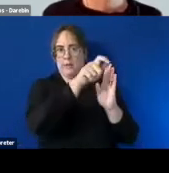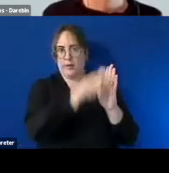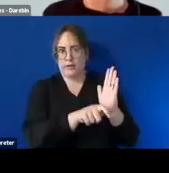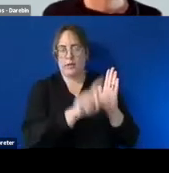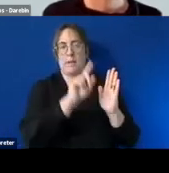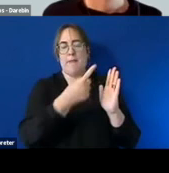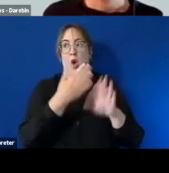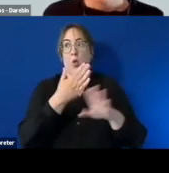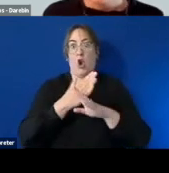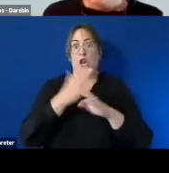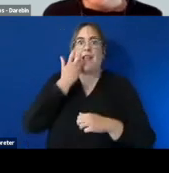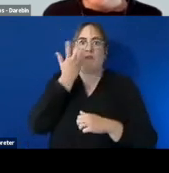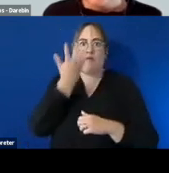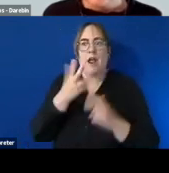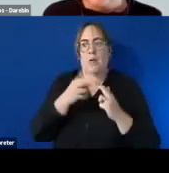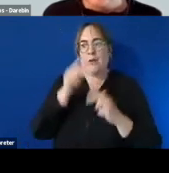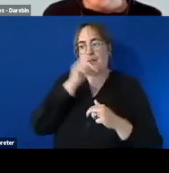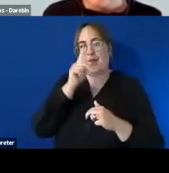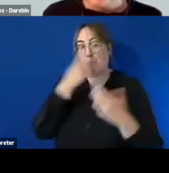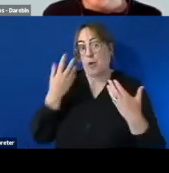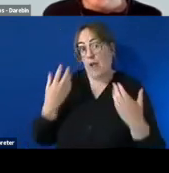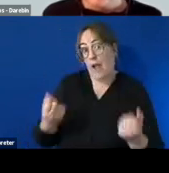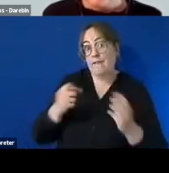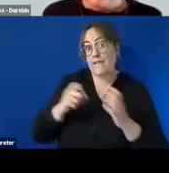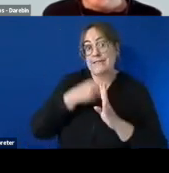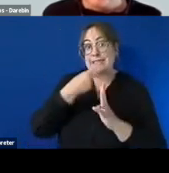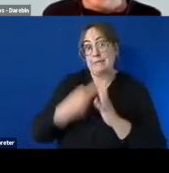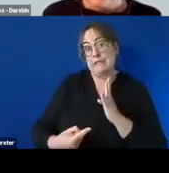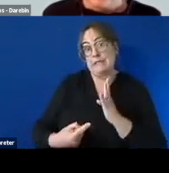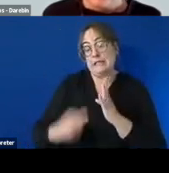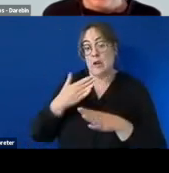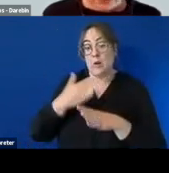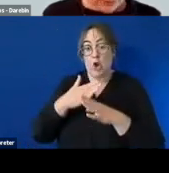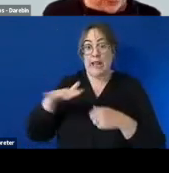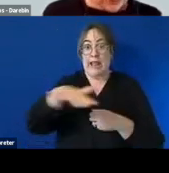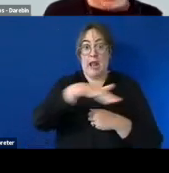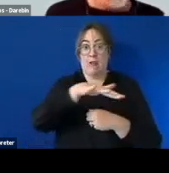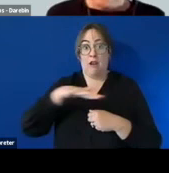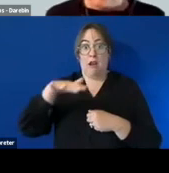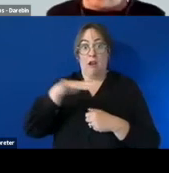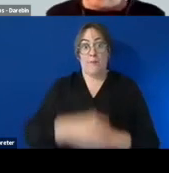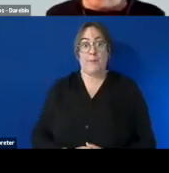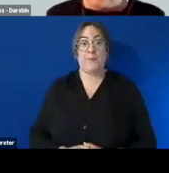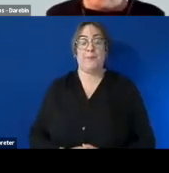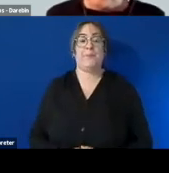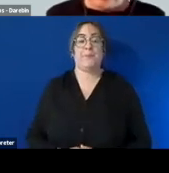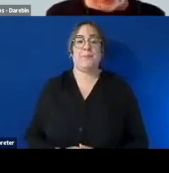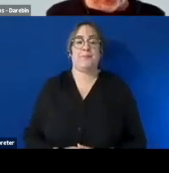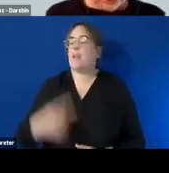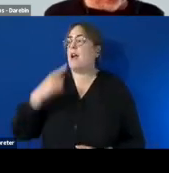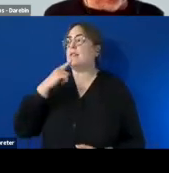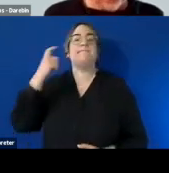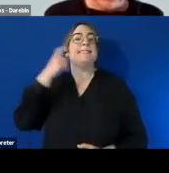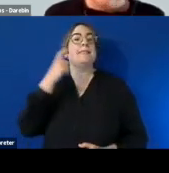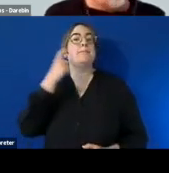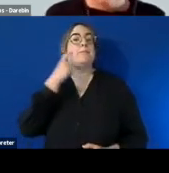people uh who have disability in and who are working in that workplace yeah look i think it's very simple show show